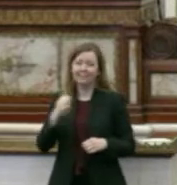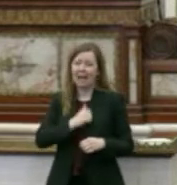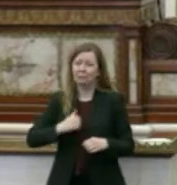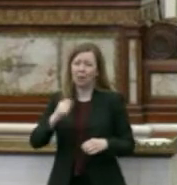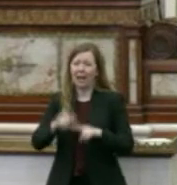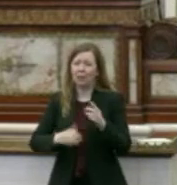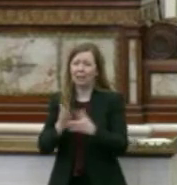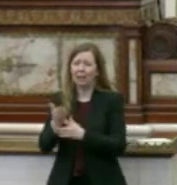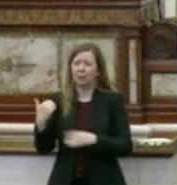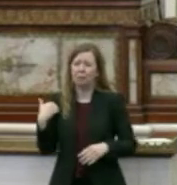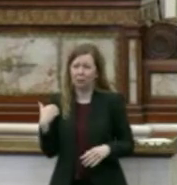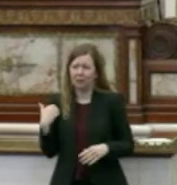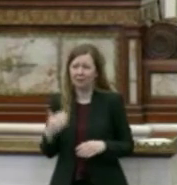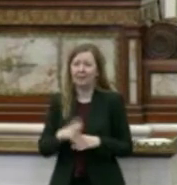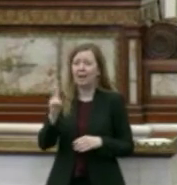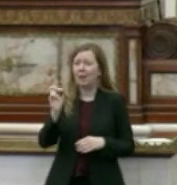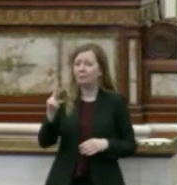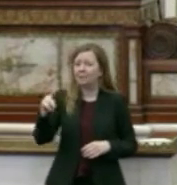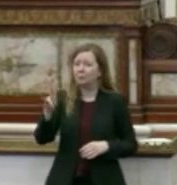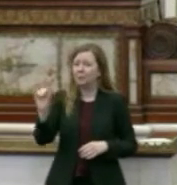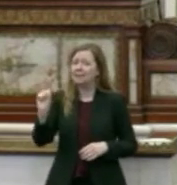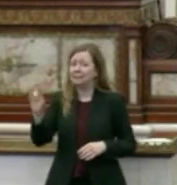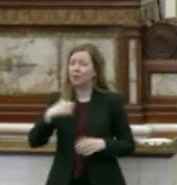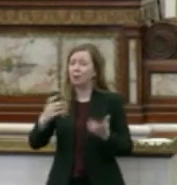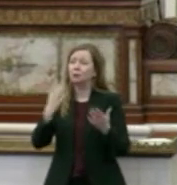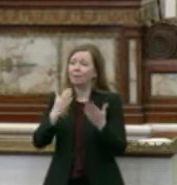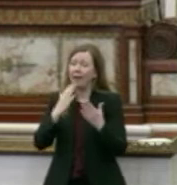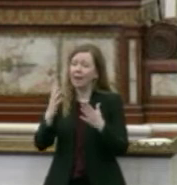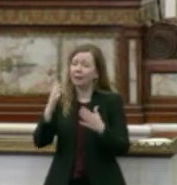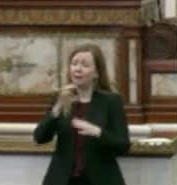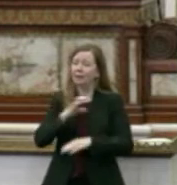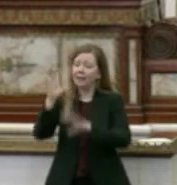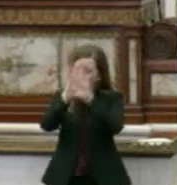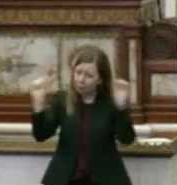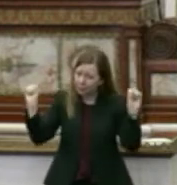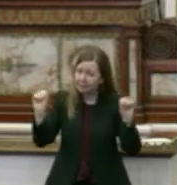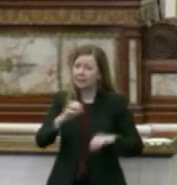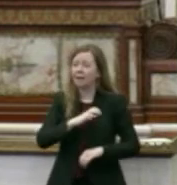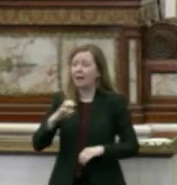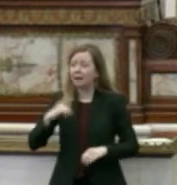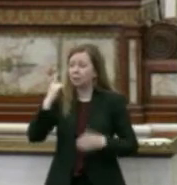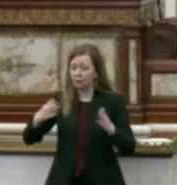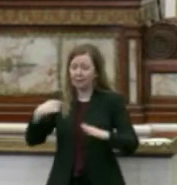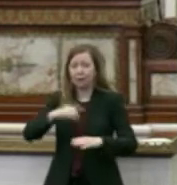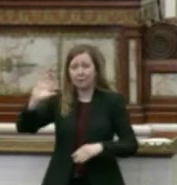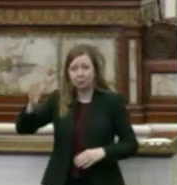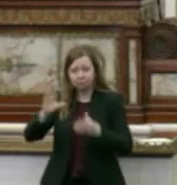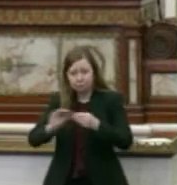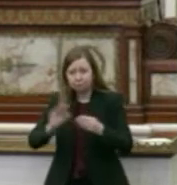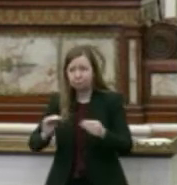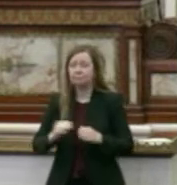before, but this is Victor Pinckney Sr. I'd like to thank the council president and council for allowing me to speak,